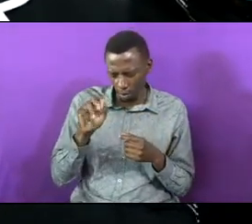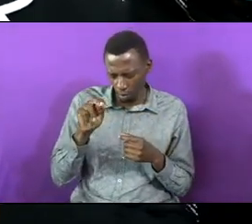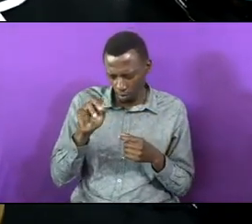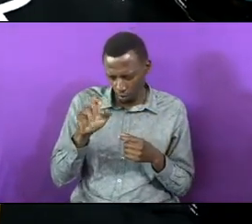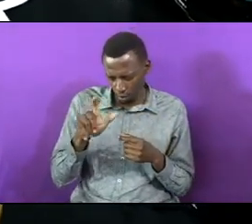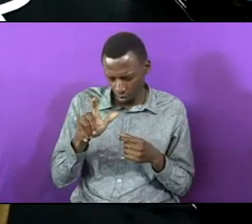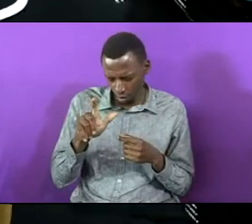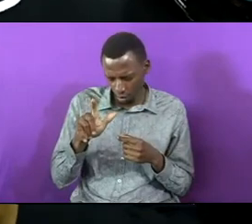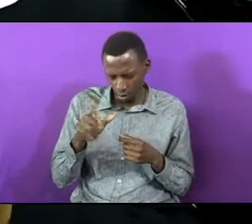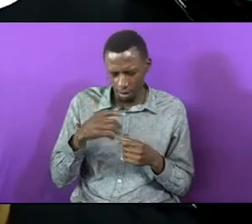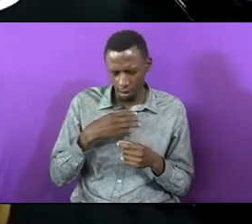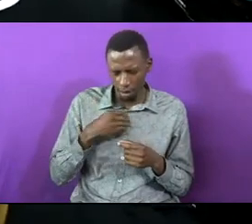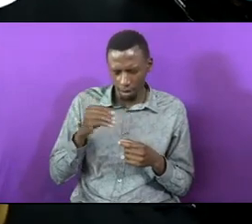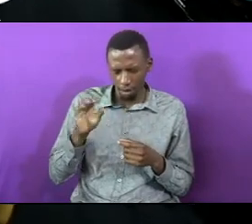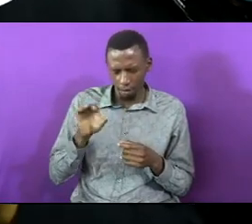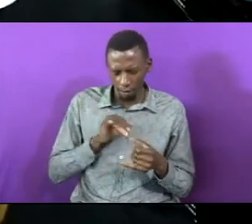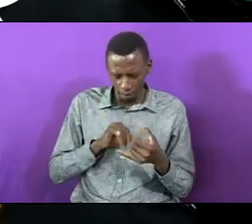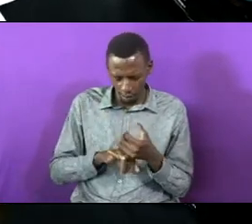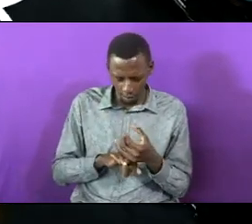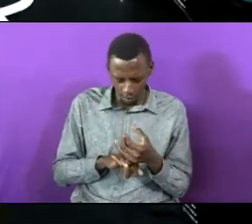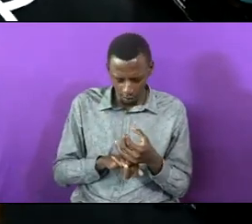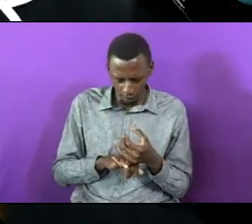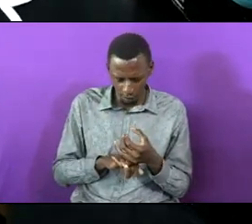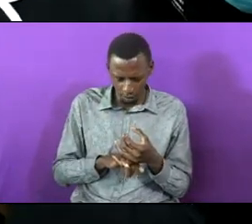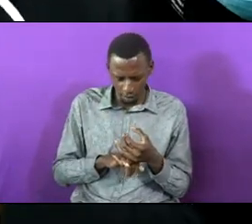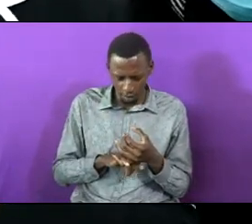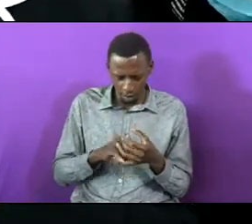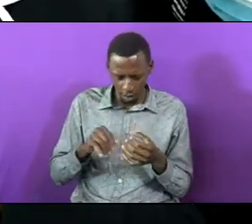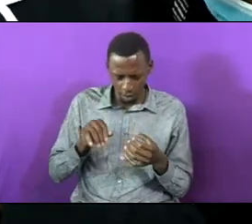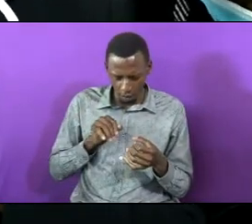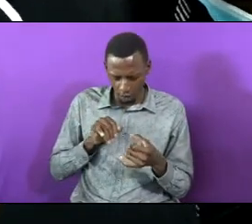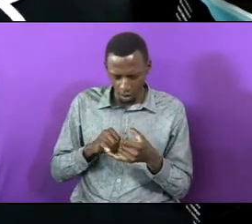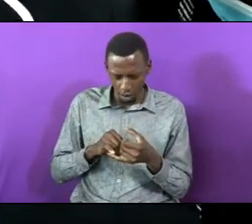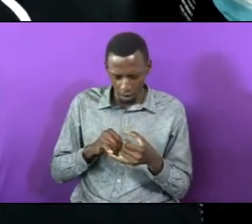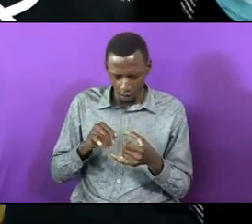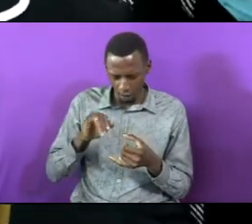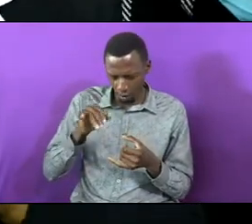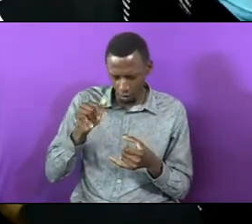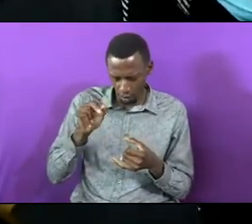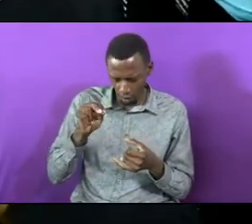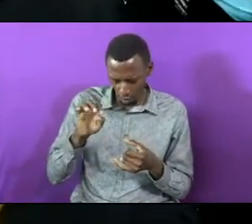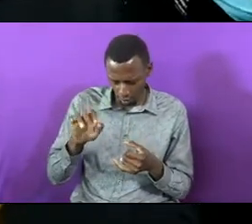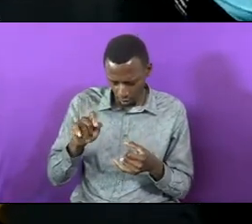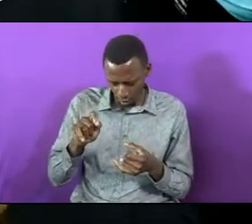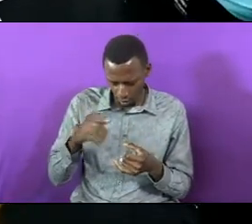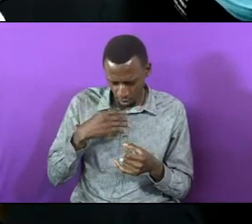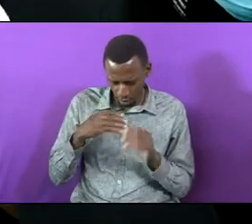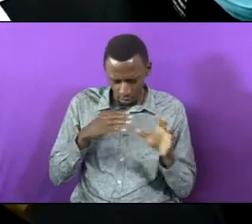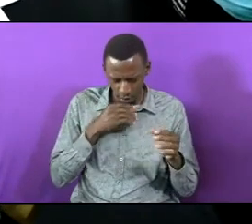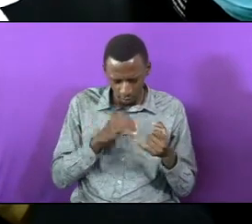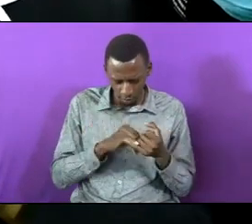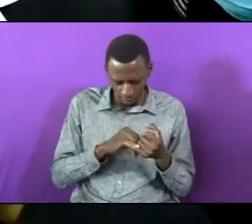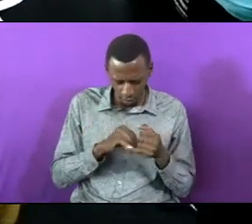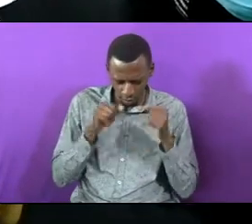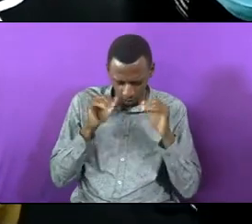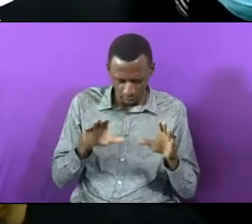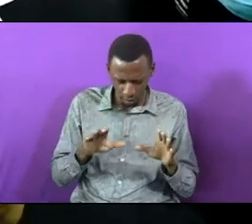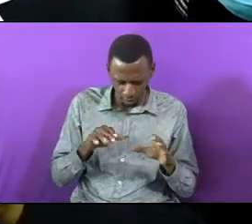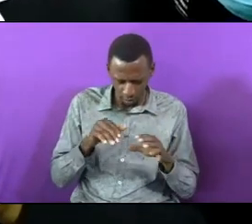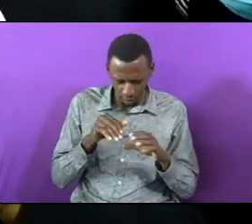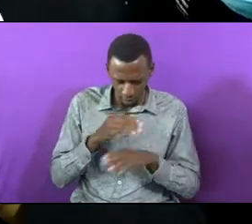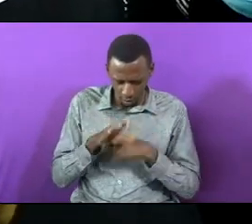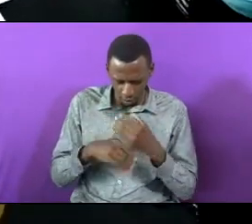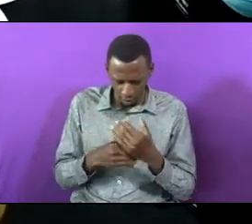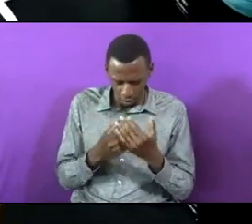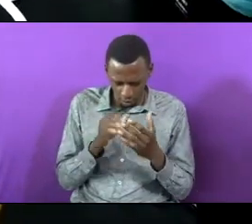and his wife Janet in Jesus name holy father bless them that their children may be blessed in Jesus name whatever happens encourage